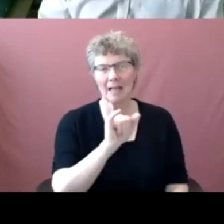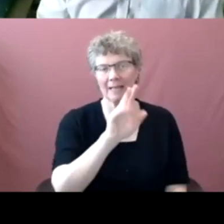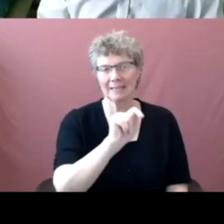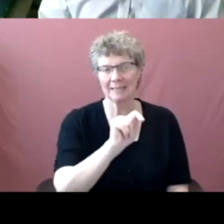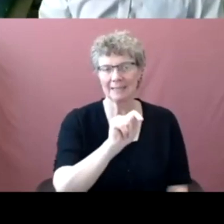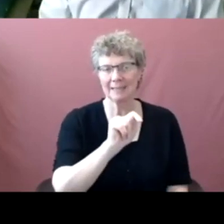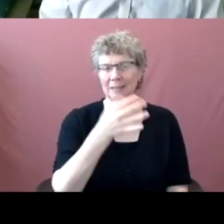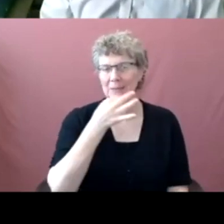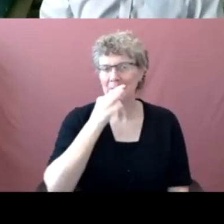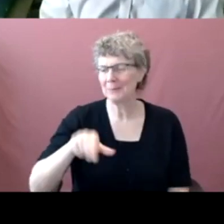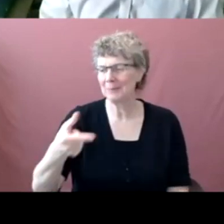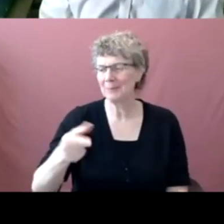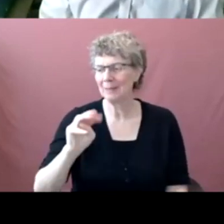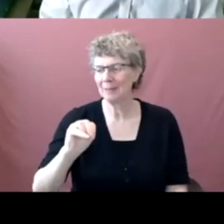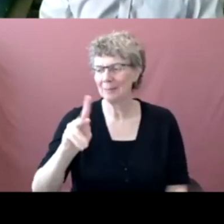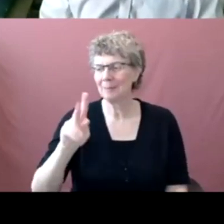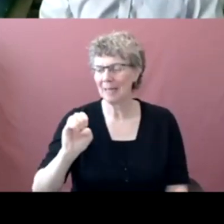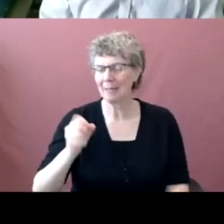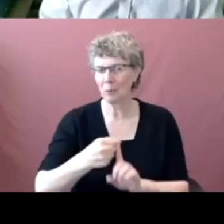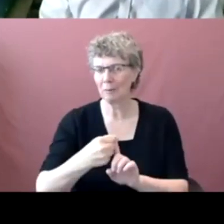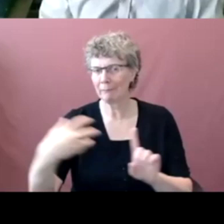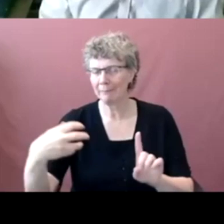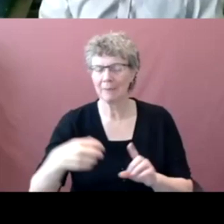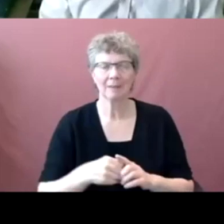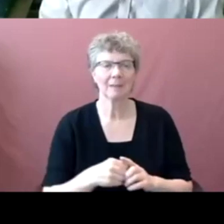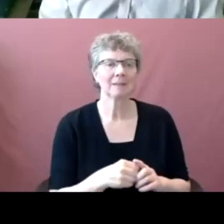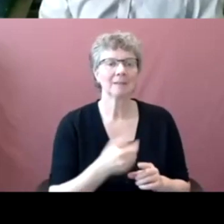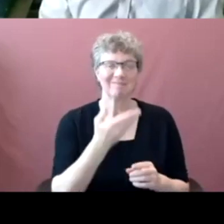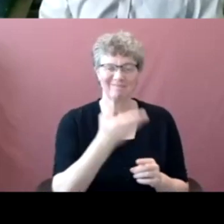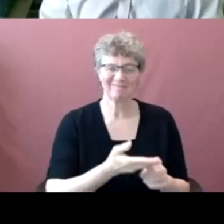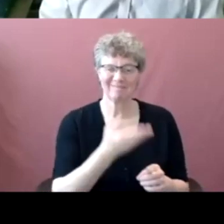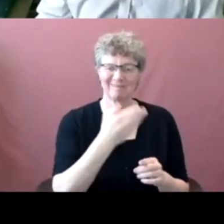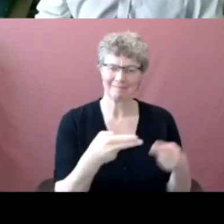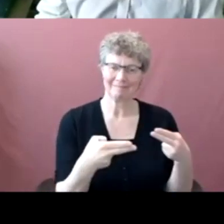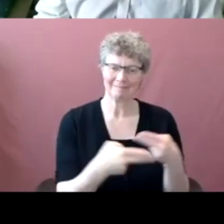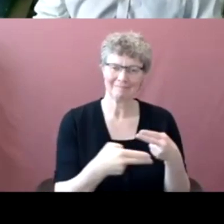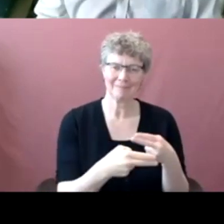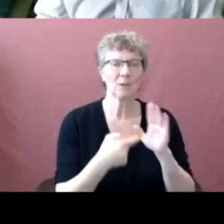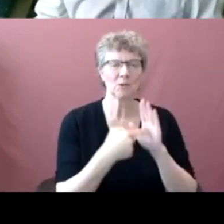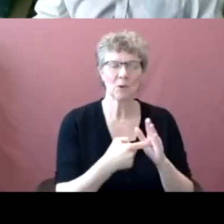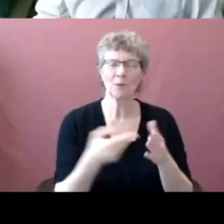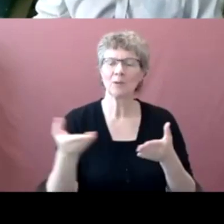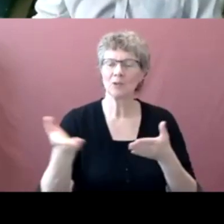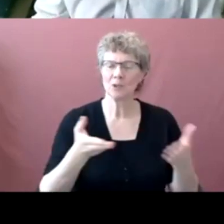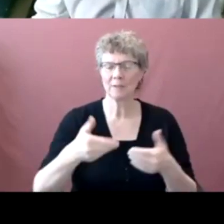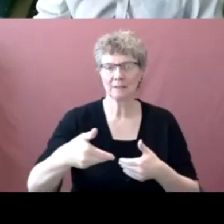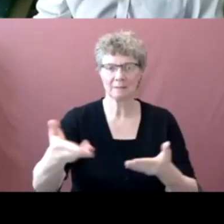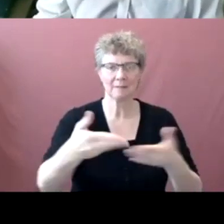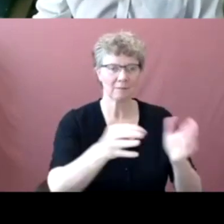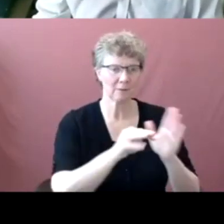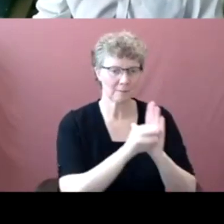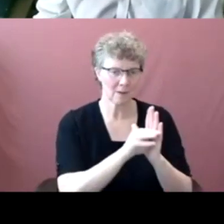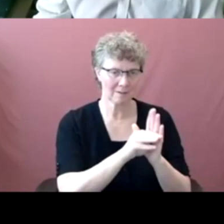just a moment. This is the visual representation of our service delivery model and I just wanted to point out a few things.